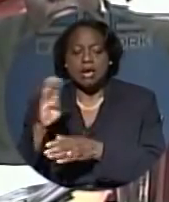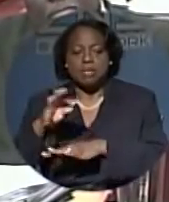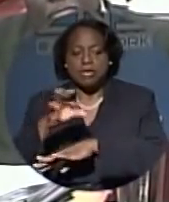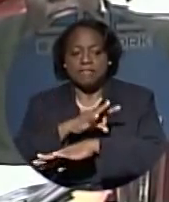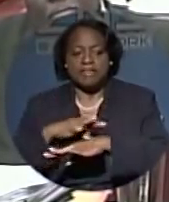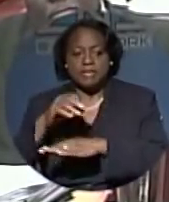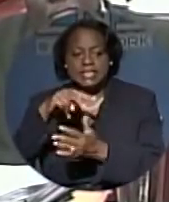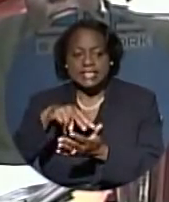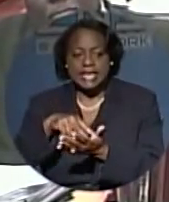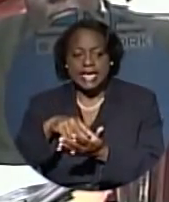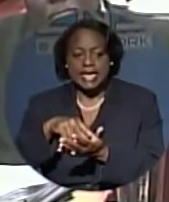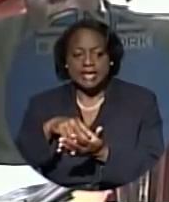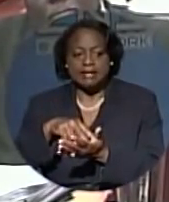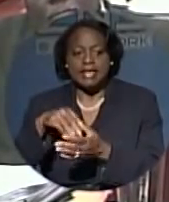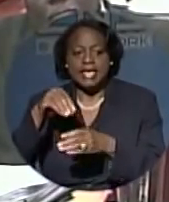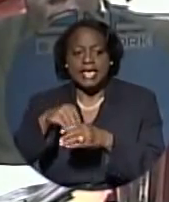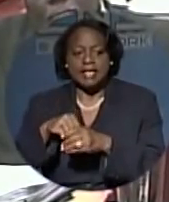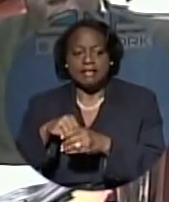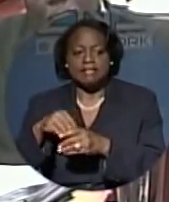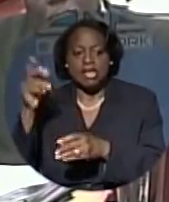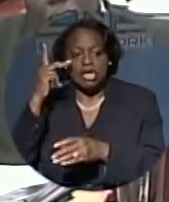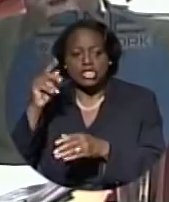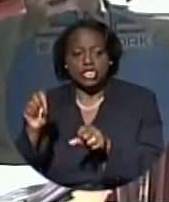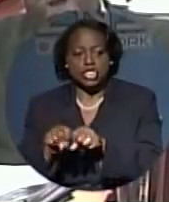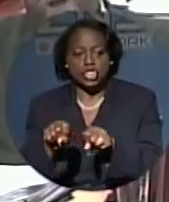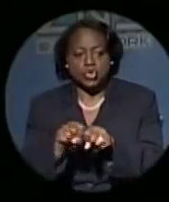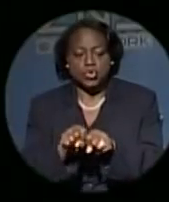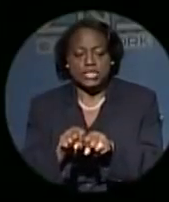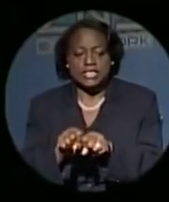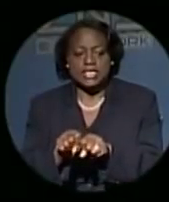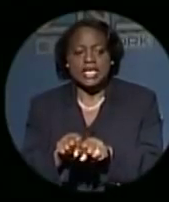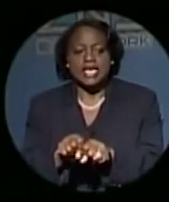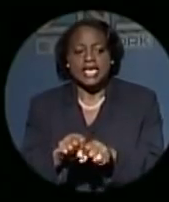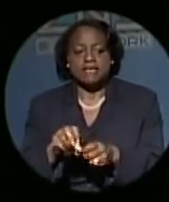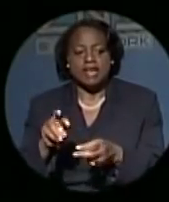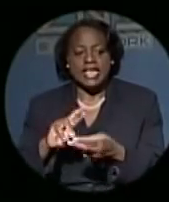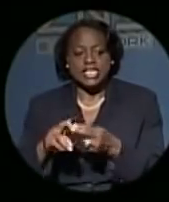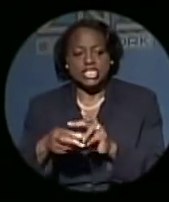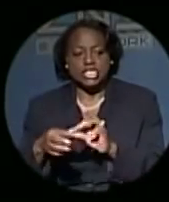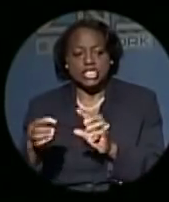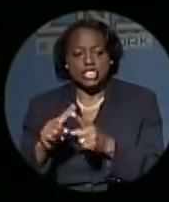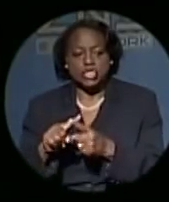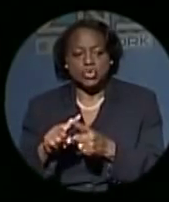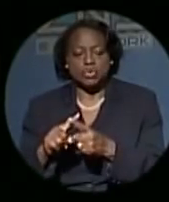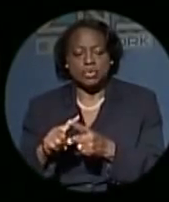Kirzner's shoes in relation to Atlanta's debt. INTS Smith, ZNS News.